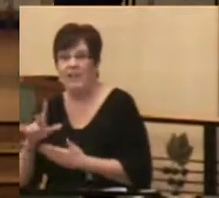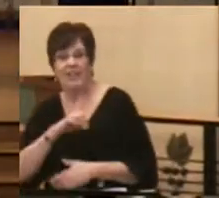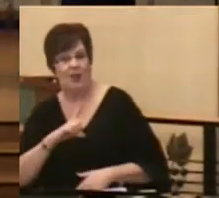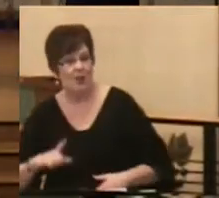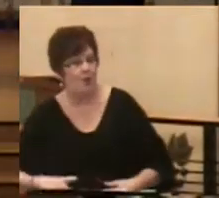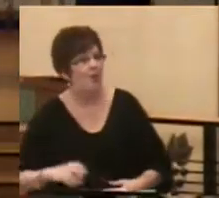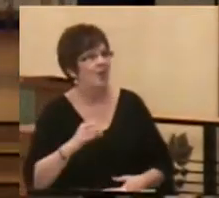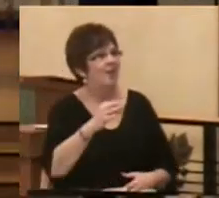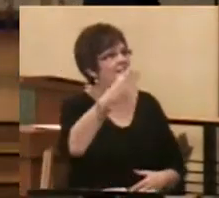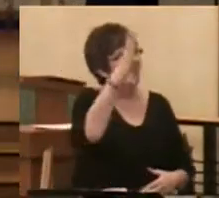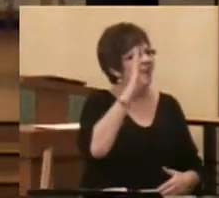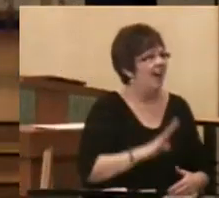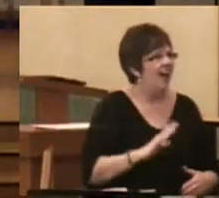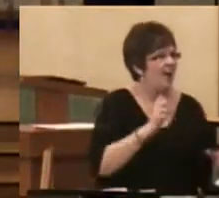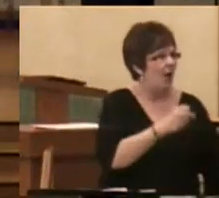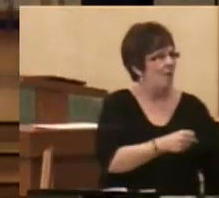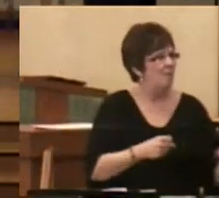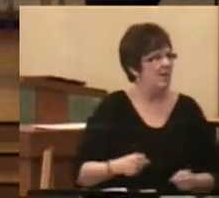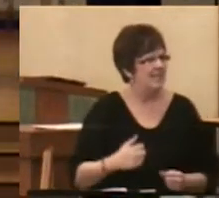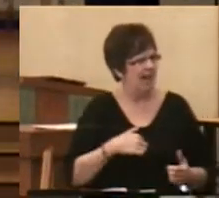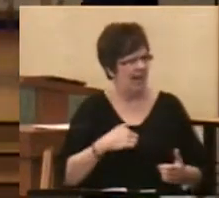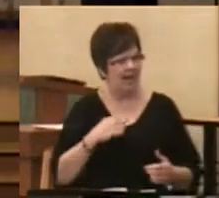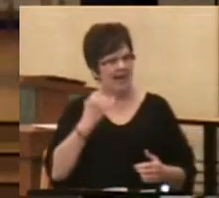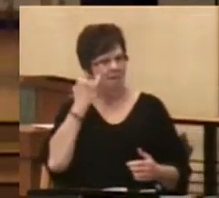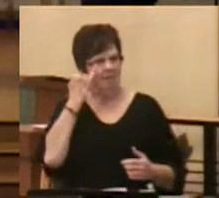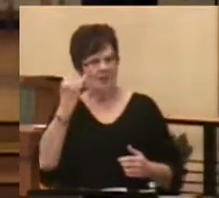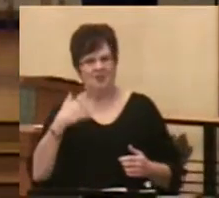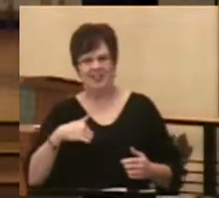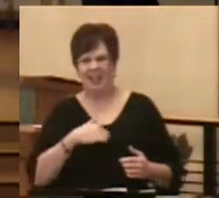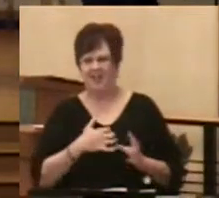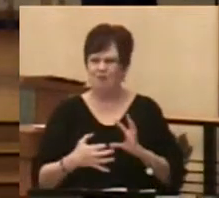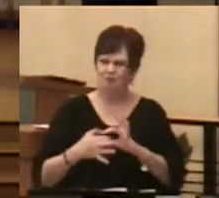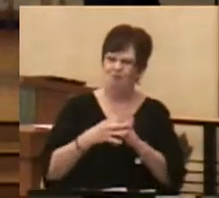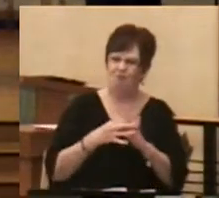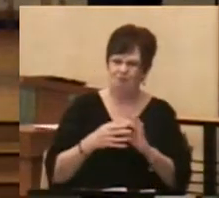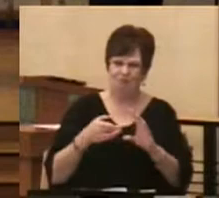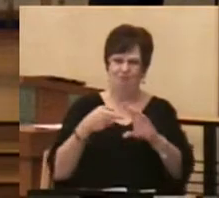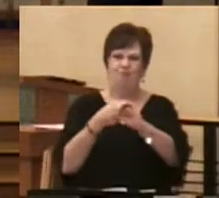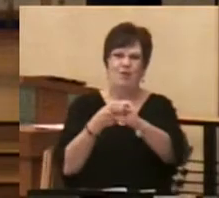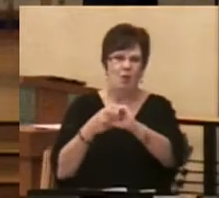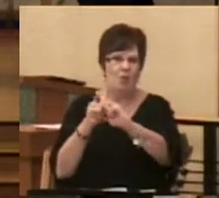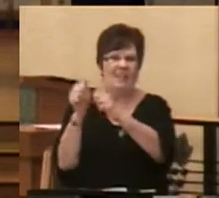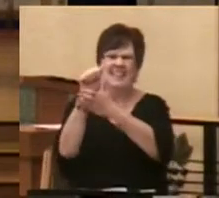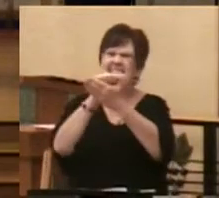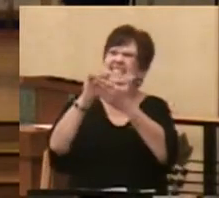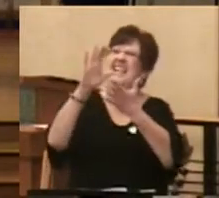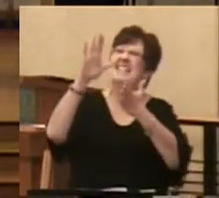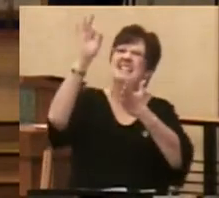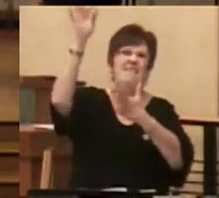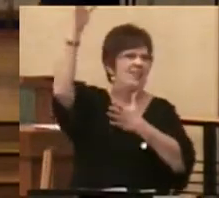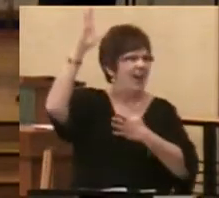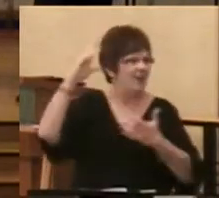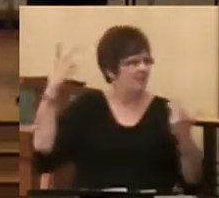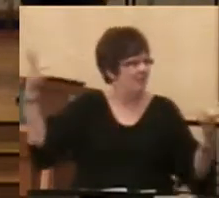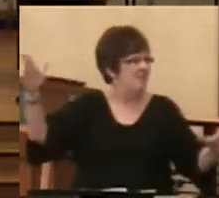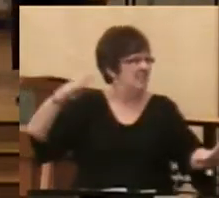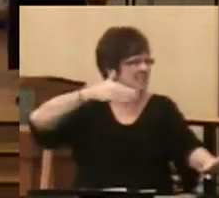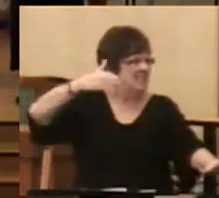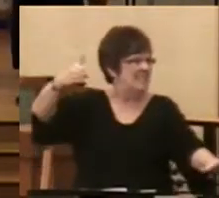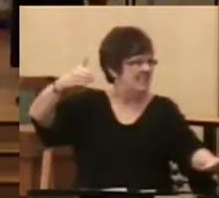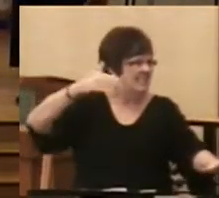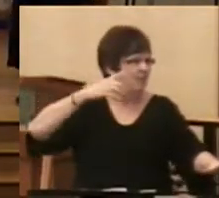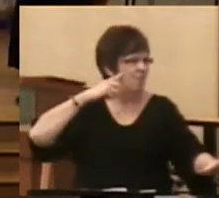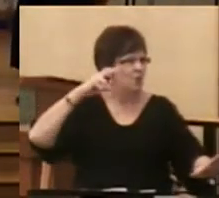Lord God Almighty. I imagine us joining our voices with the saints of God who have sung that hymn together for